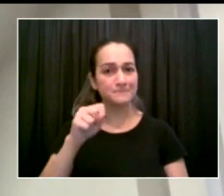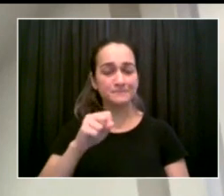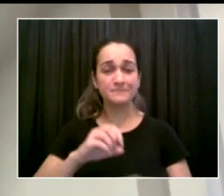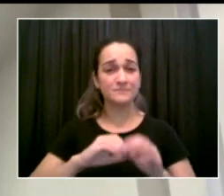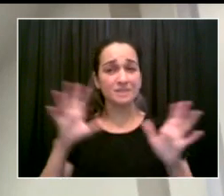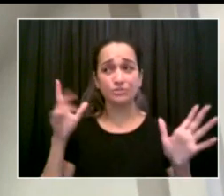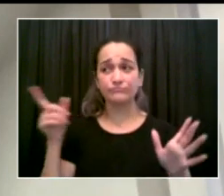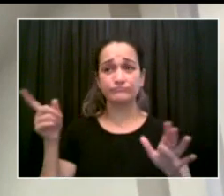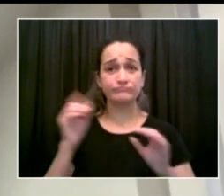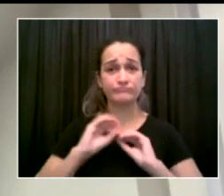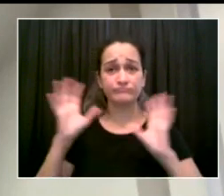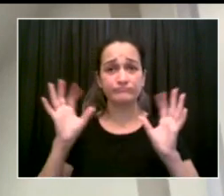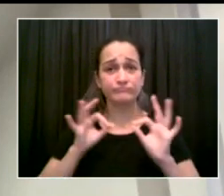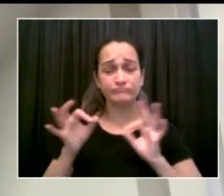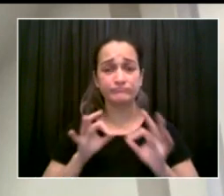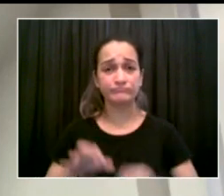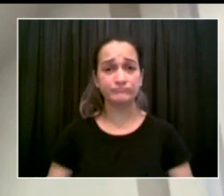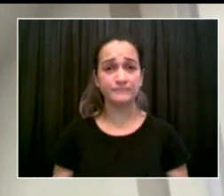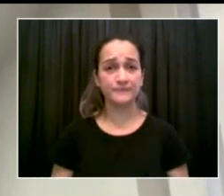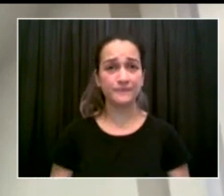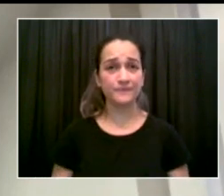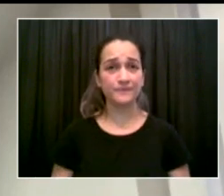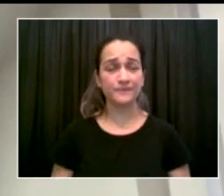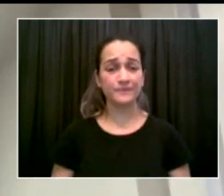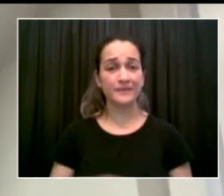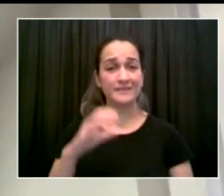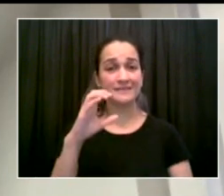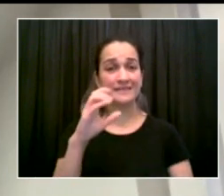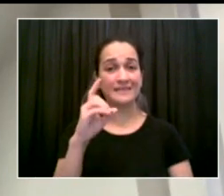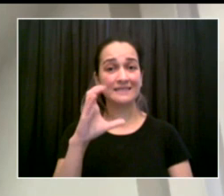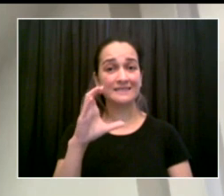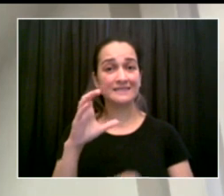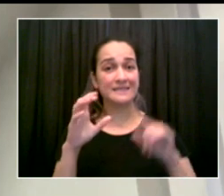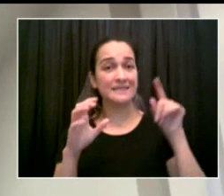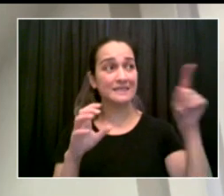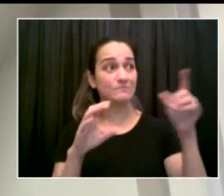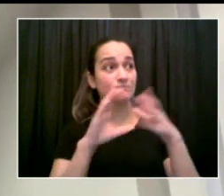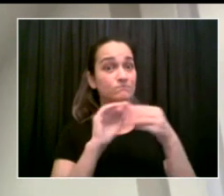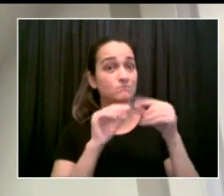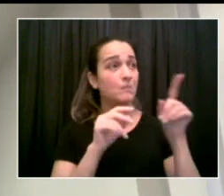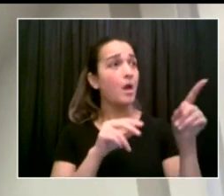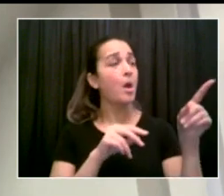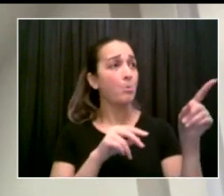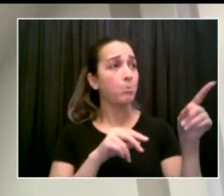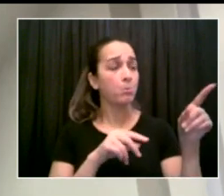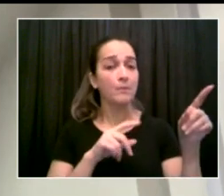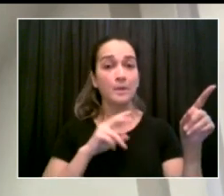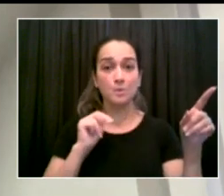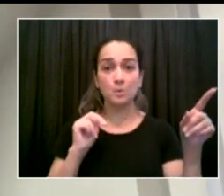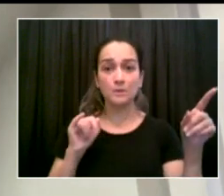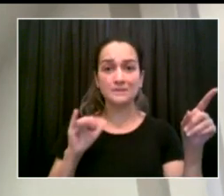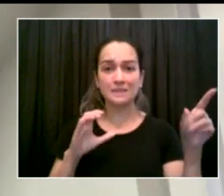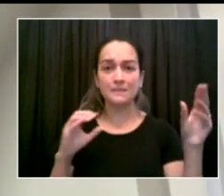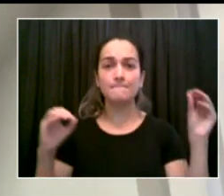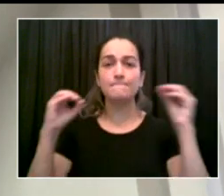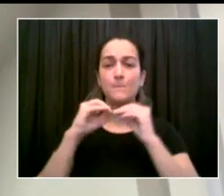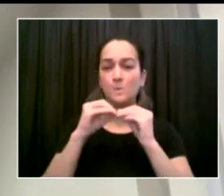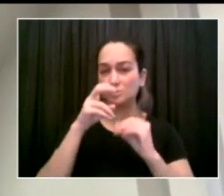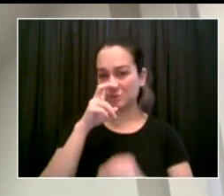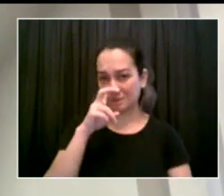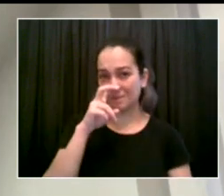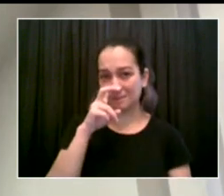what the CDC guidance says specifically about that issue. We all know that New York City is different,